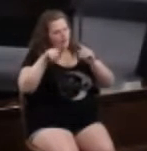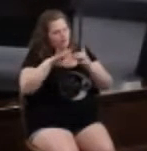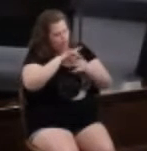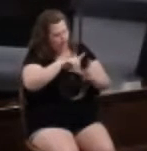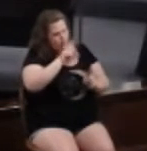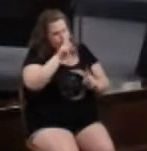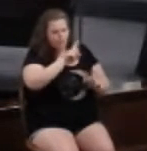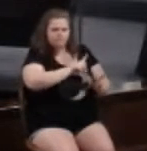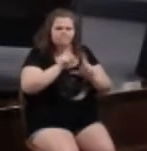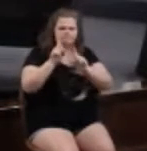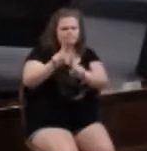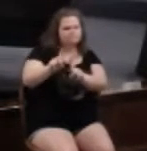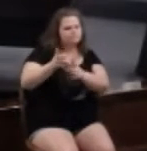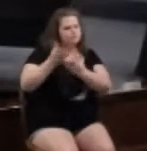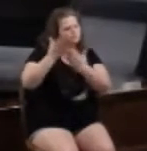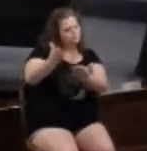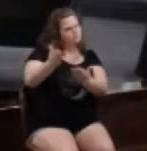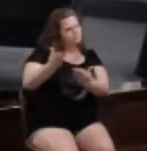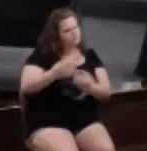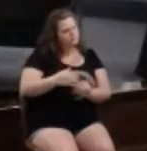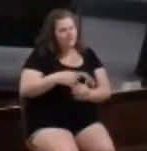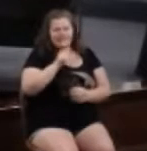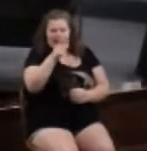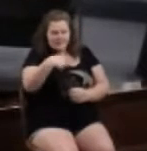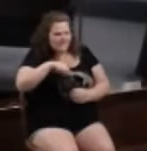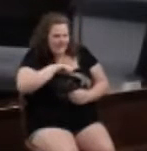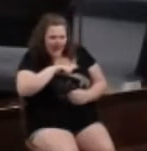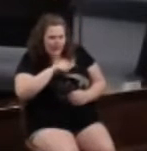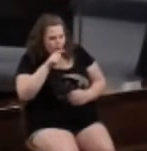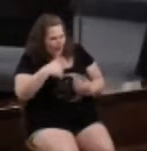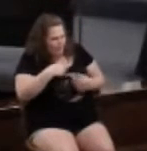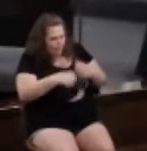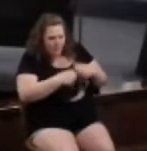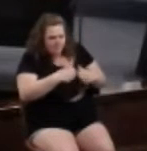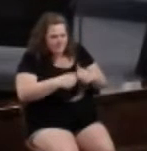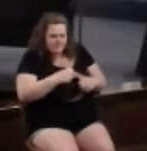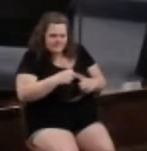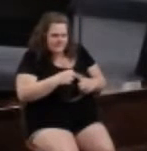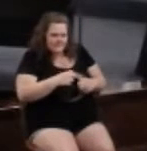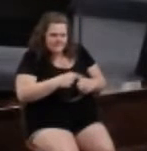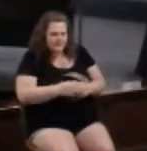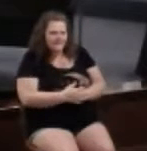You see, it's not just us that sometimes have these problems. problems.